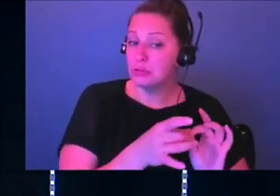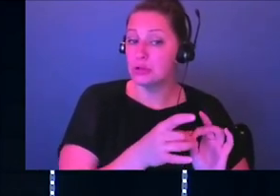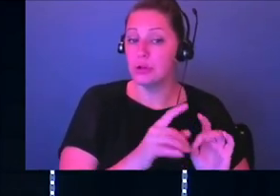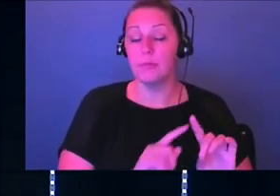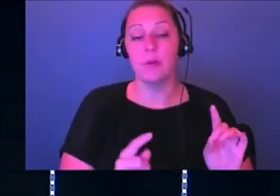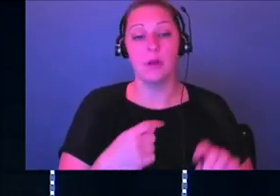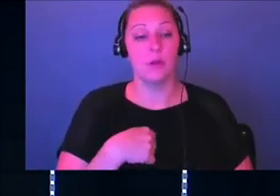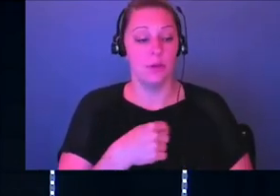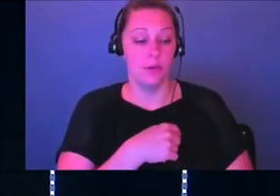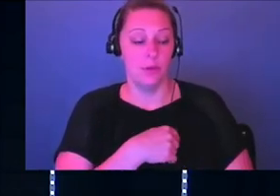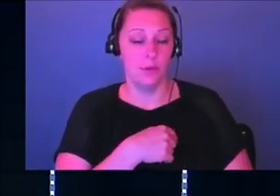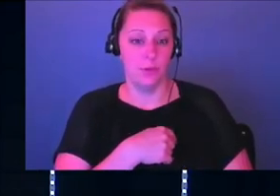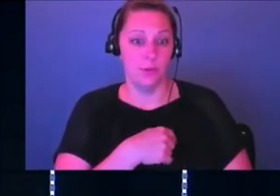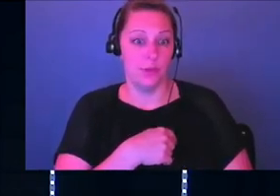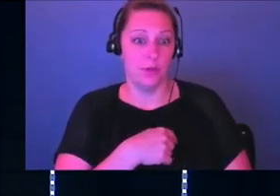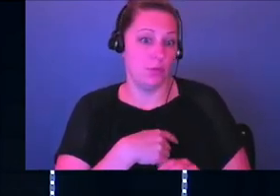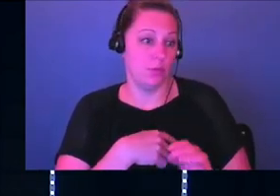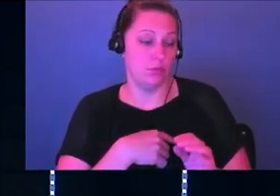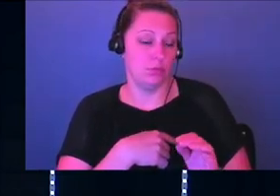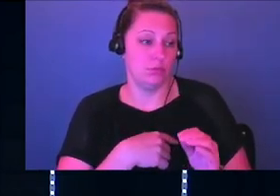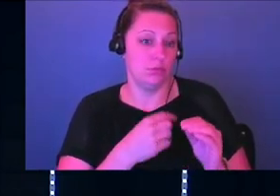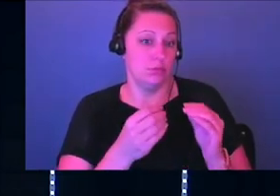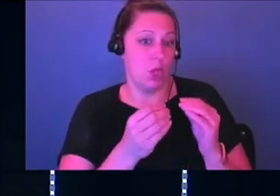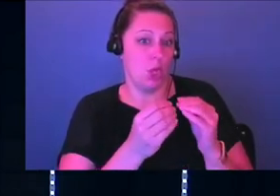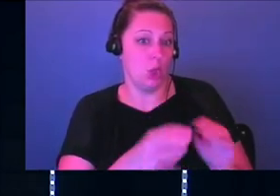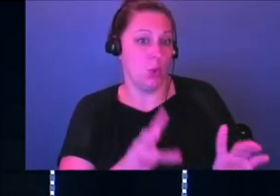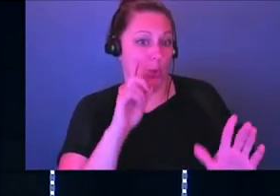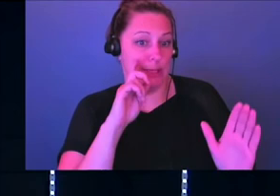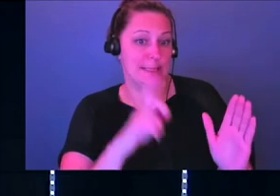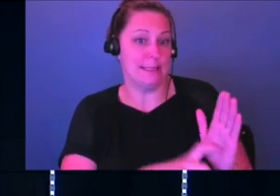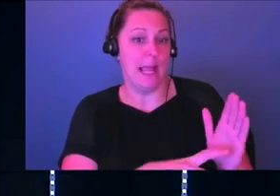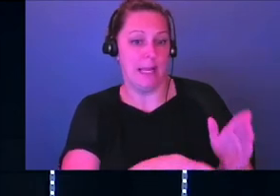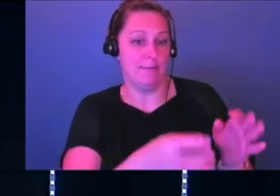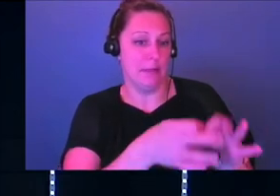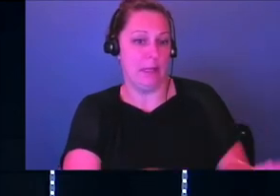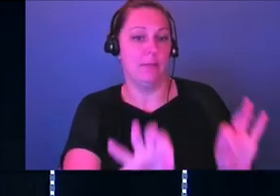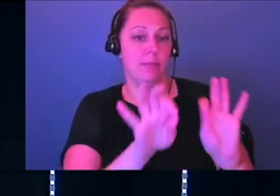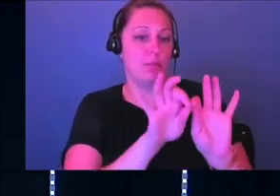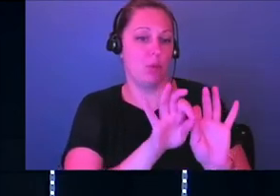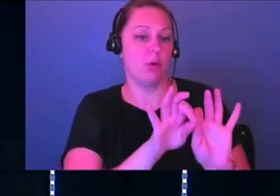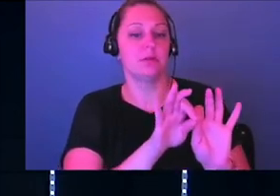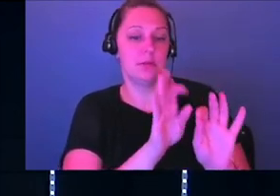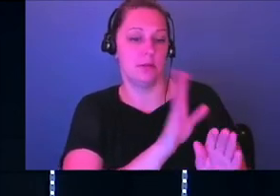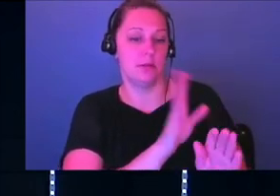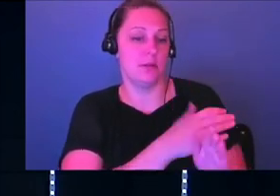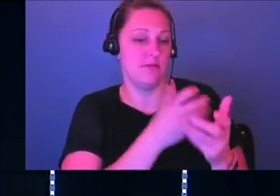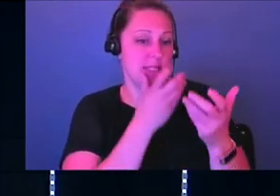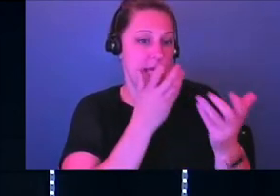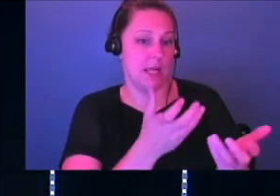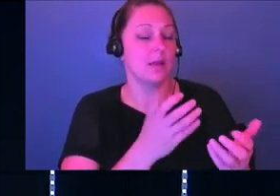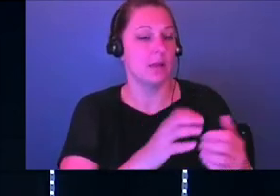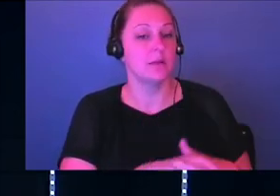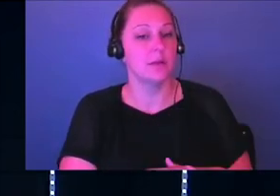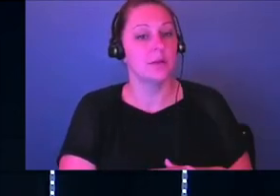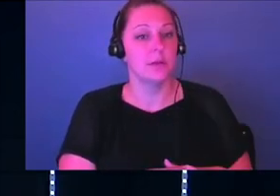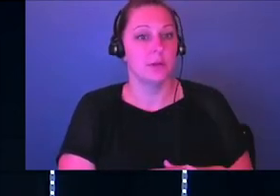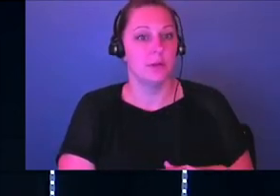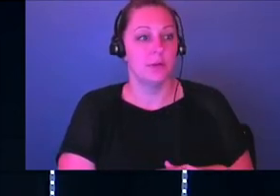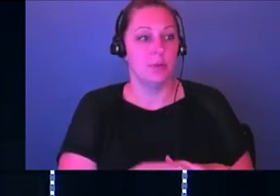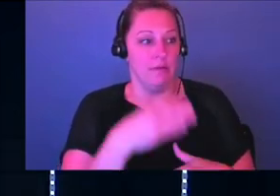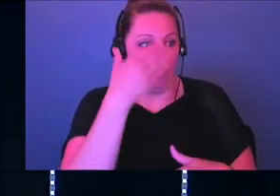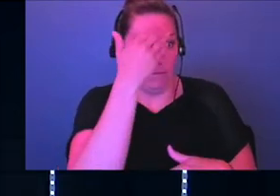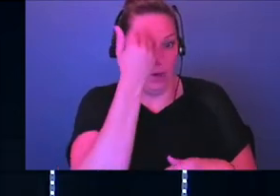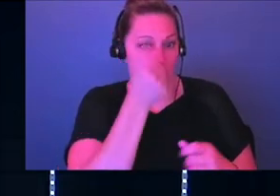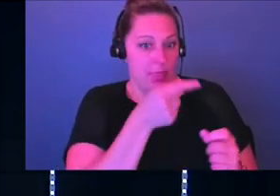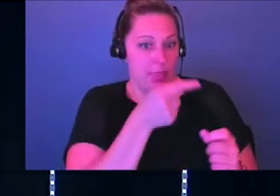tendency to do is we have a tendency to lose sight of the significance of praise and worship and prayer and song and singing. We lose sight of the fact that God can